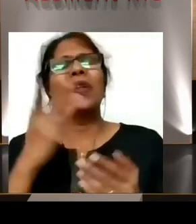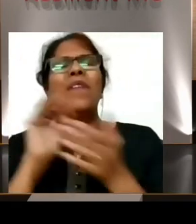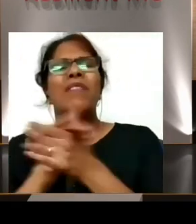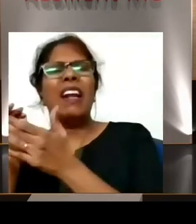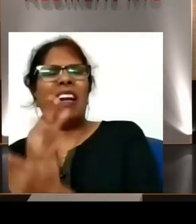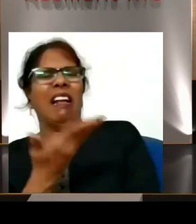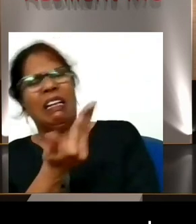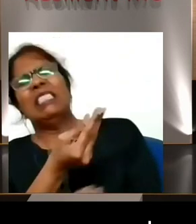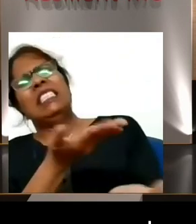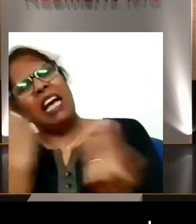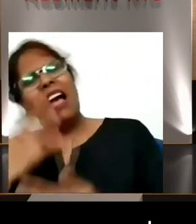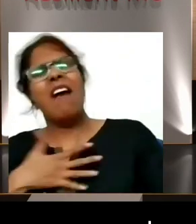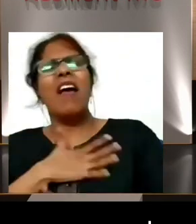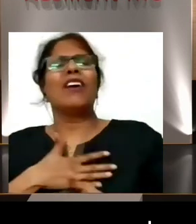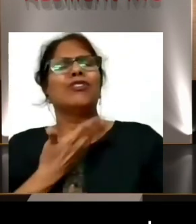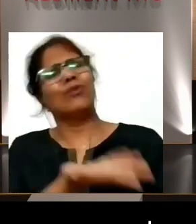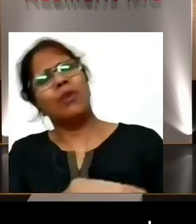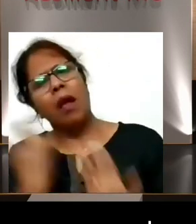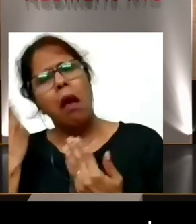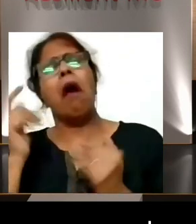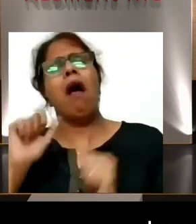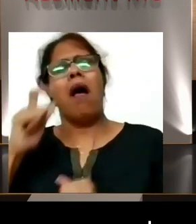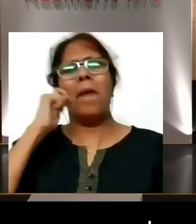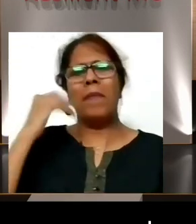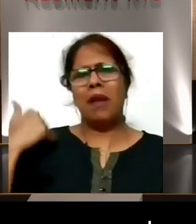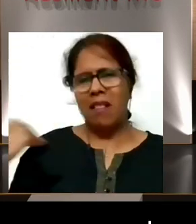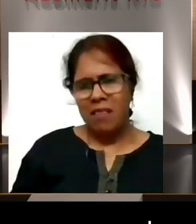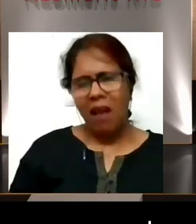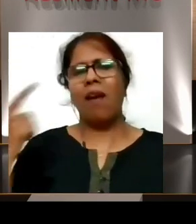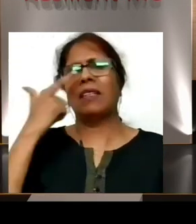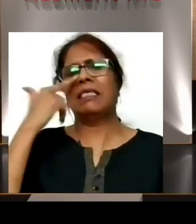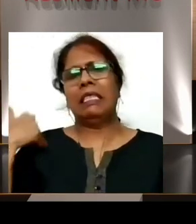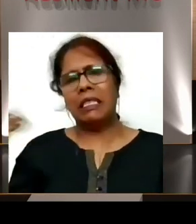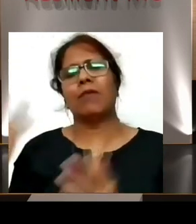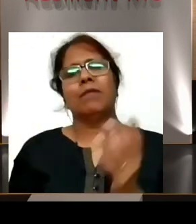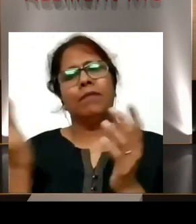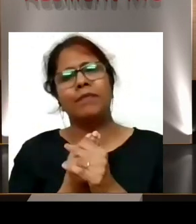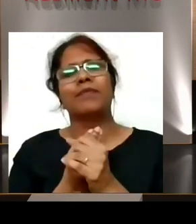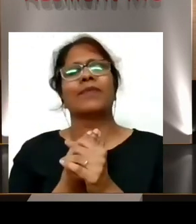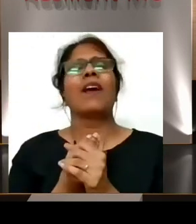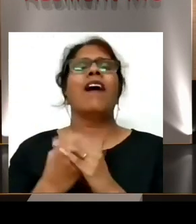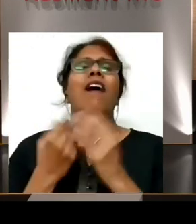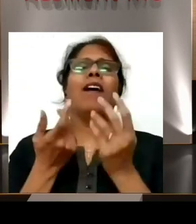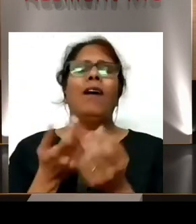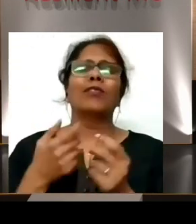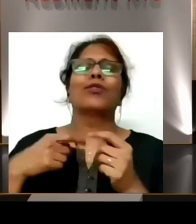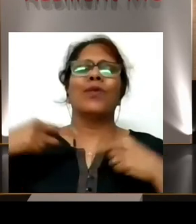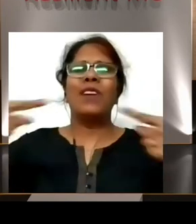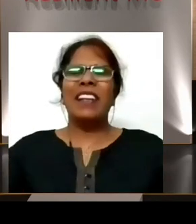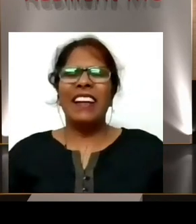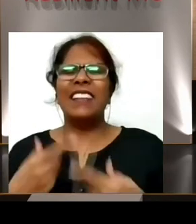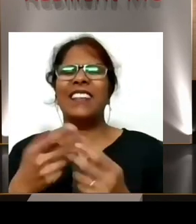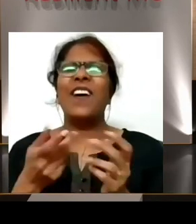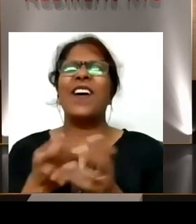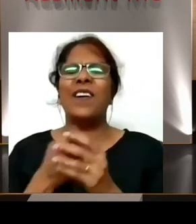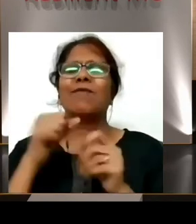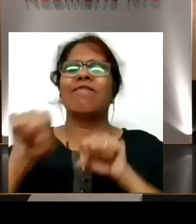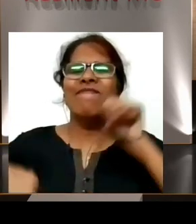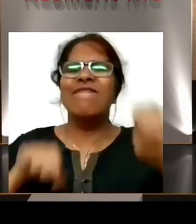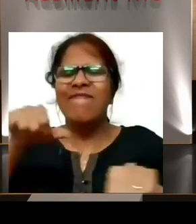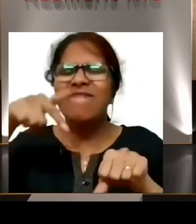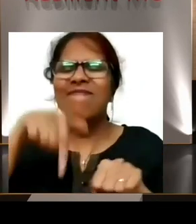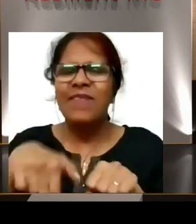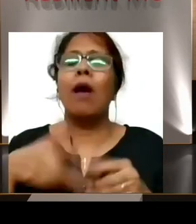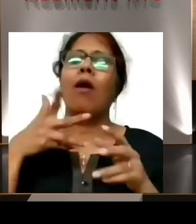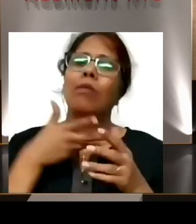you just have fun. I went with my brother and sister in a rickshaw all the way to like, like travel to 20-25 kilometers and went to the badminton